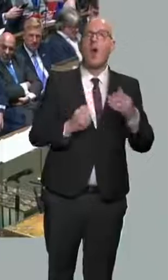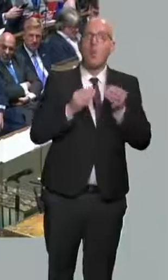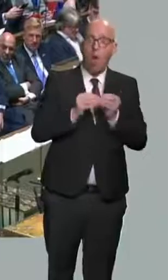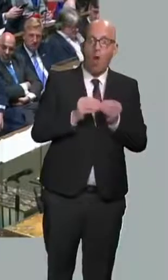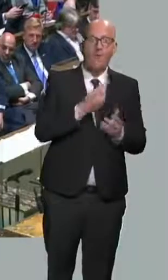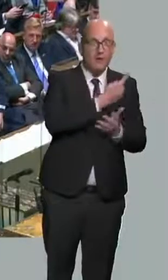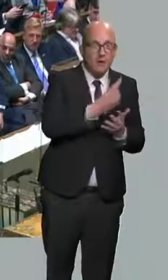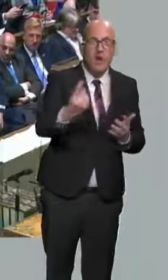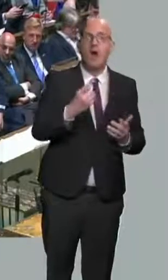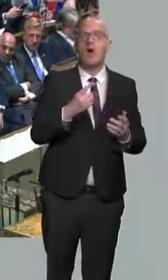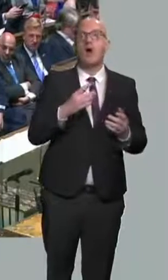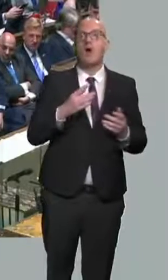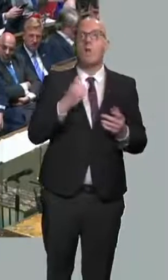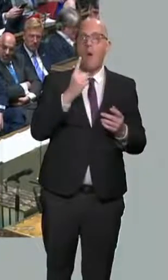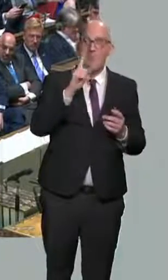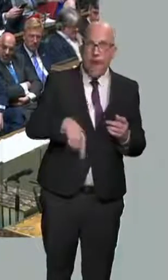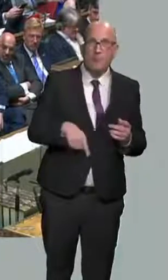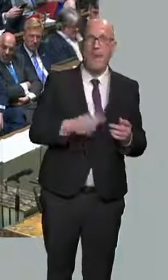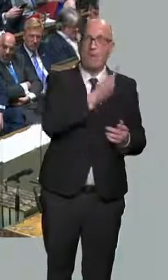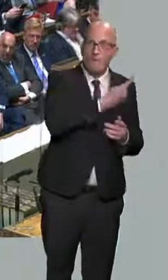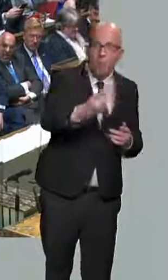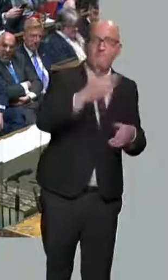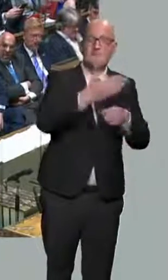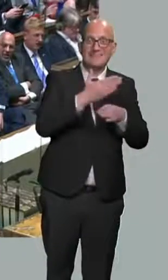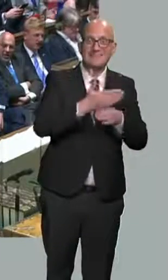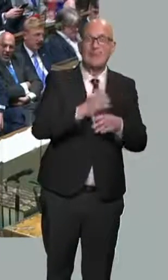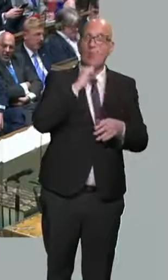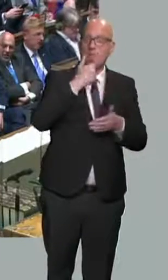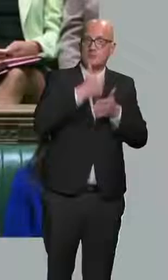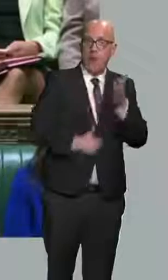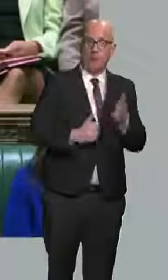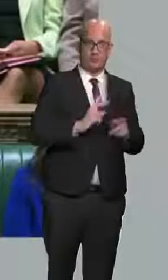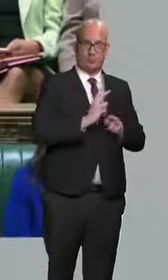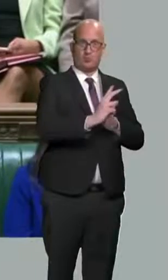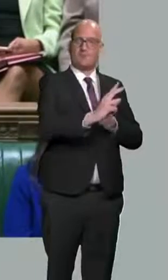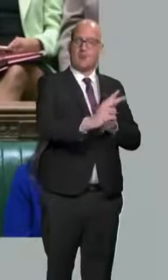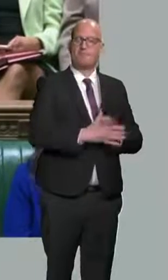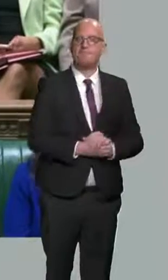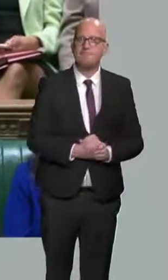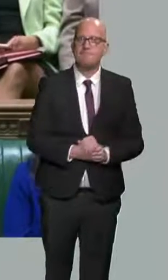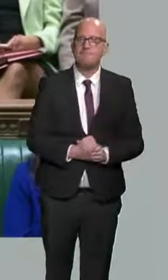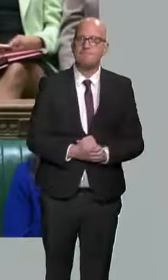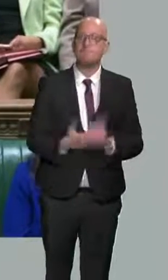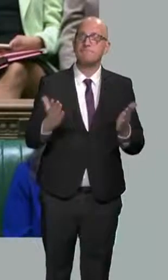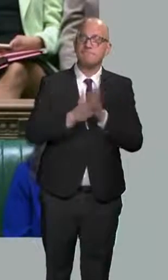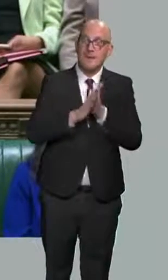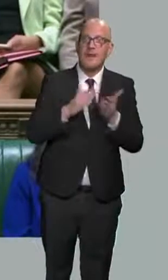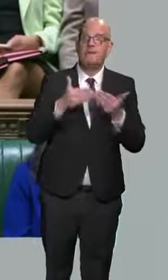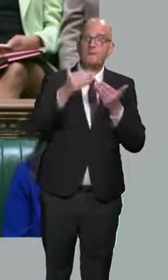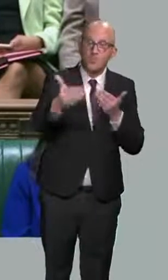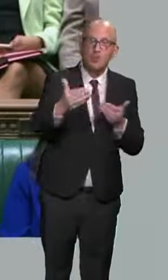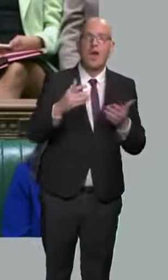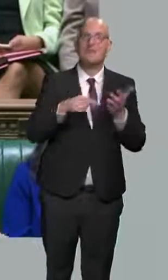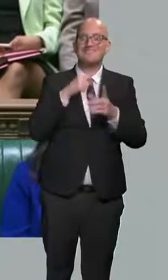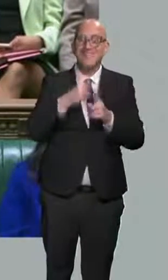small businesses, starting in just two weeks' time. So, Mr Speaker, future tax cuts on business investment